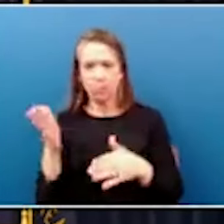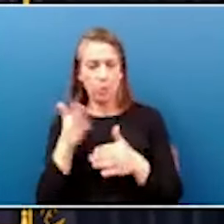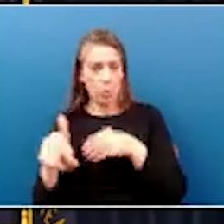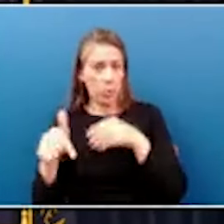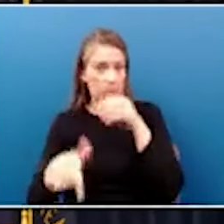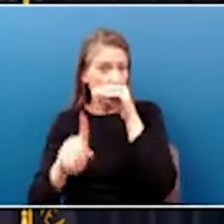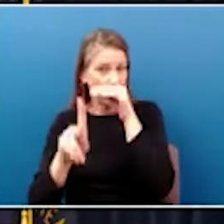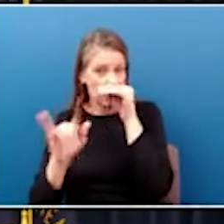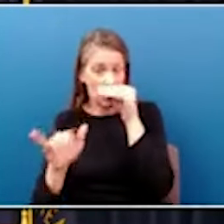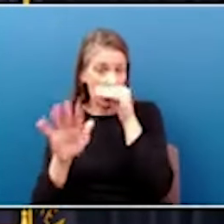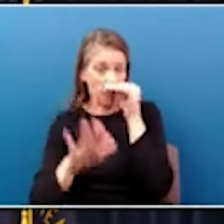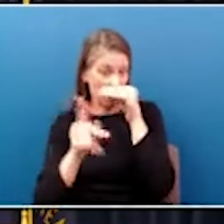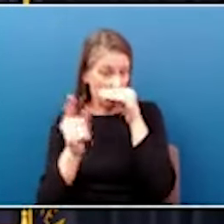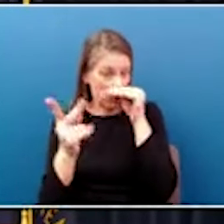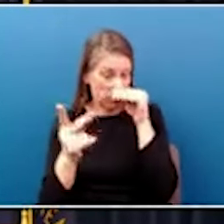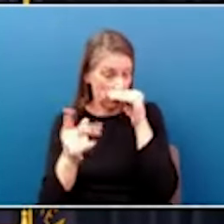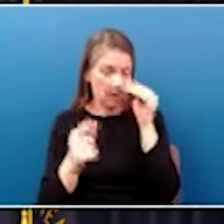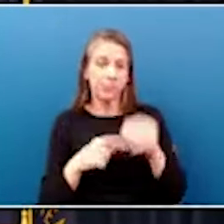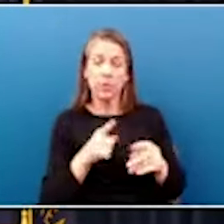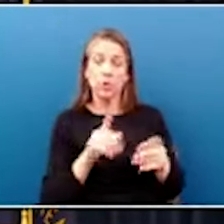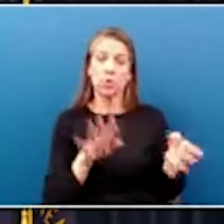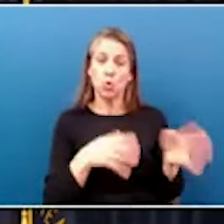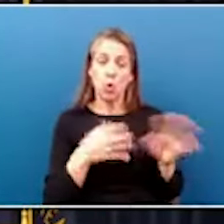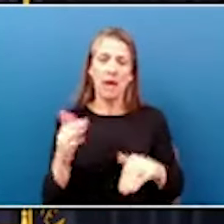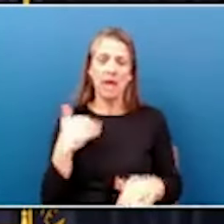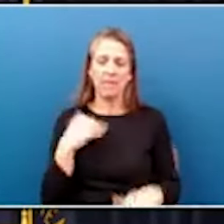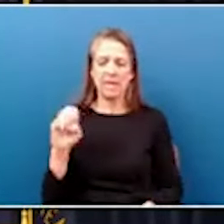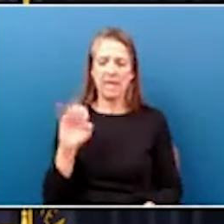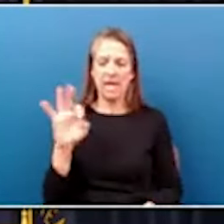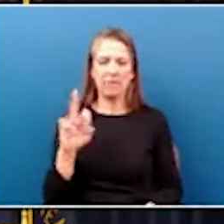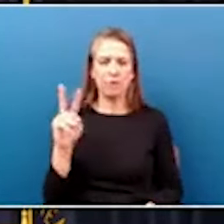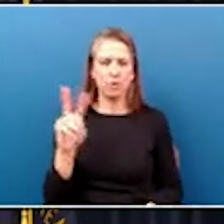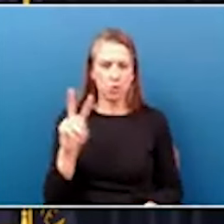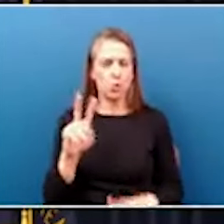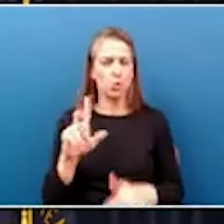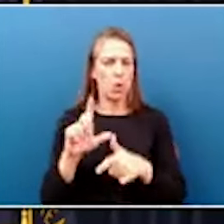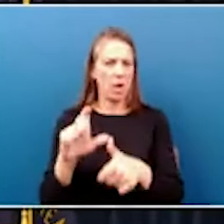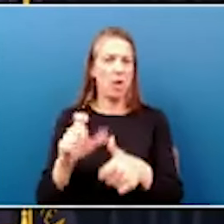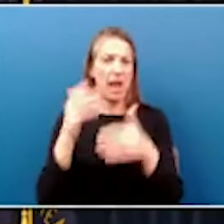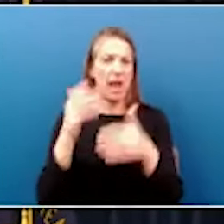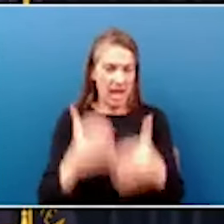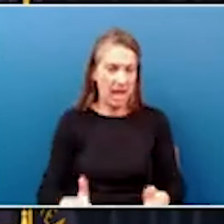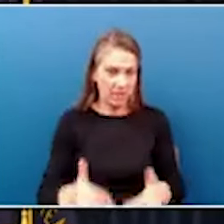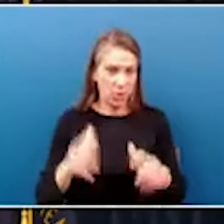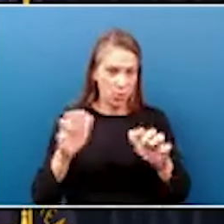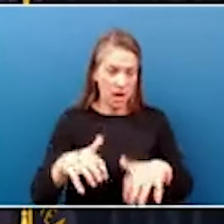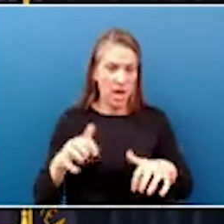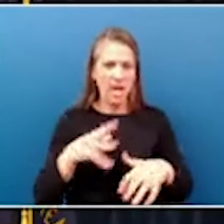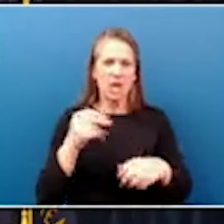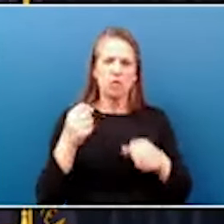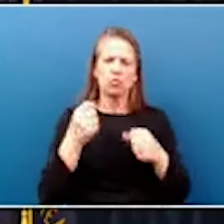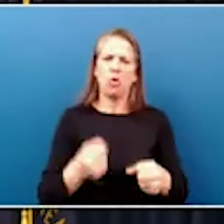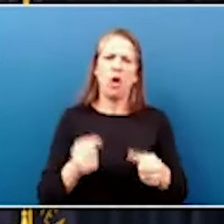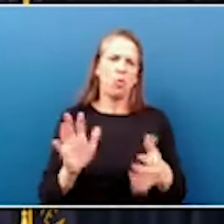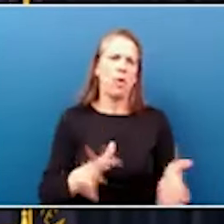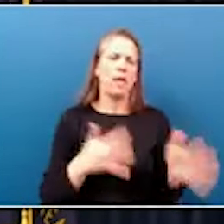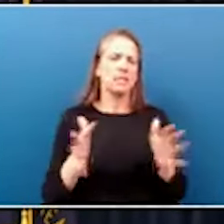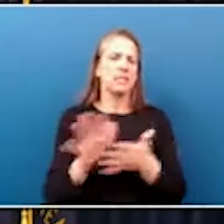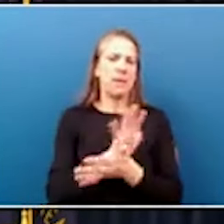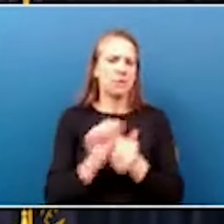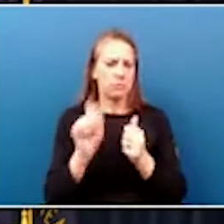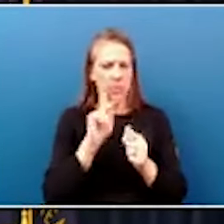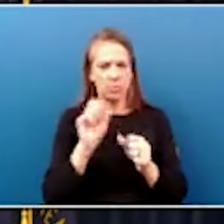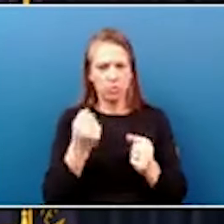Thursday. The storms produced an EF2 tornado, heavy rain, very large hail, and strong winds that damaged private properties